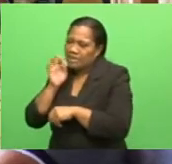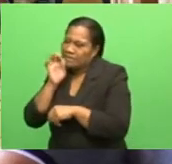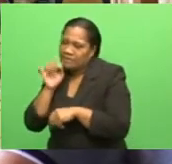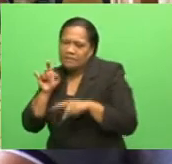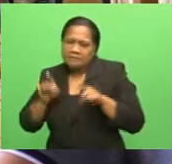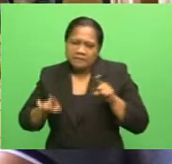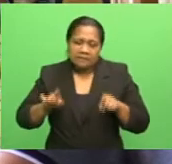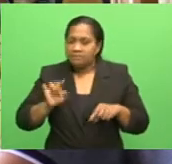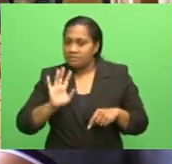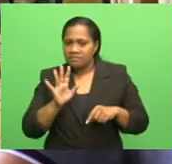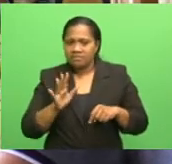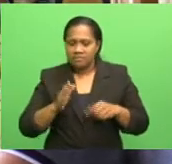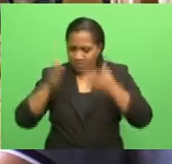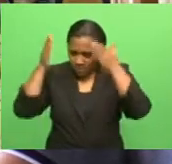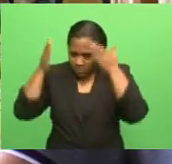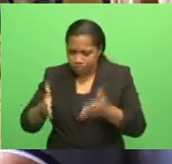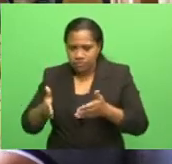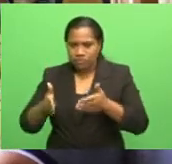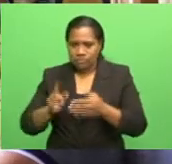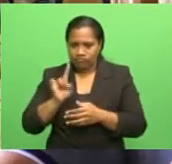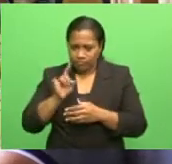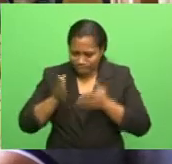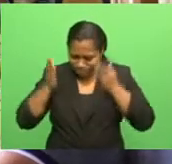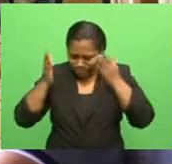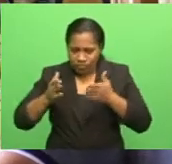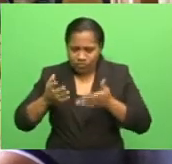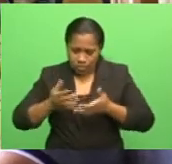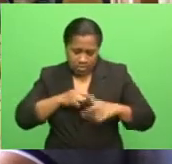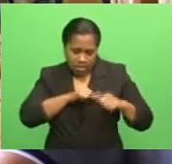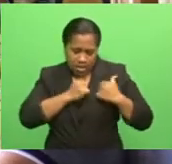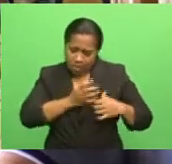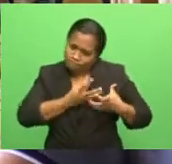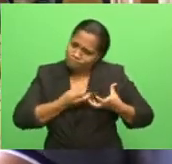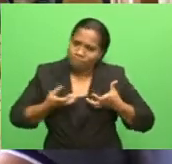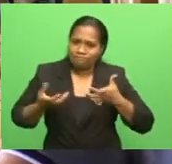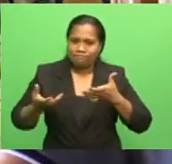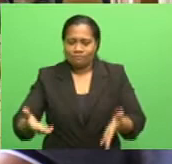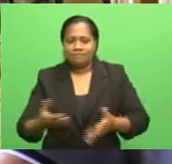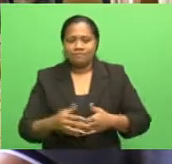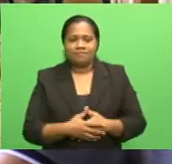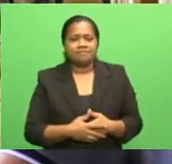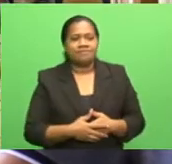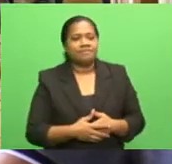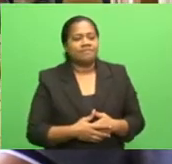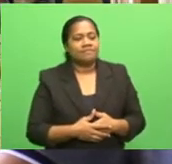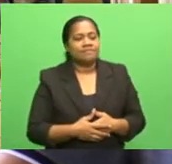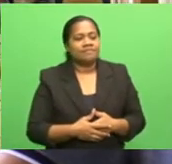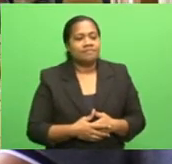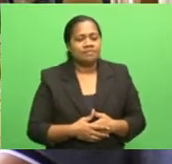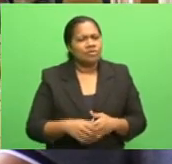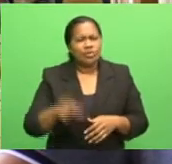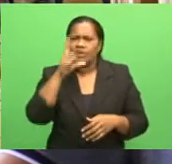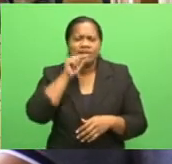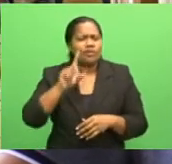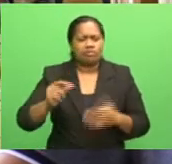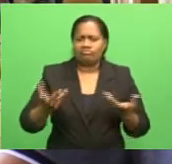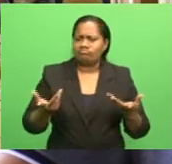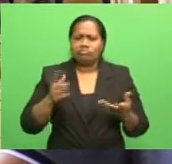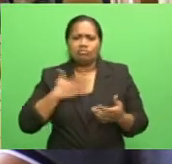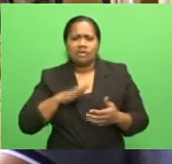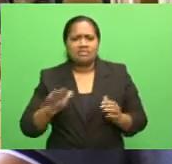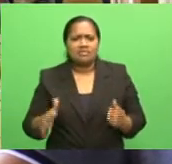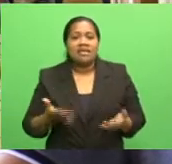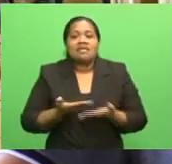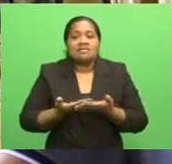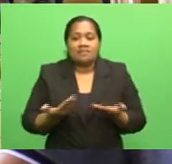OK? Medicine really is, you know, the world's your oyster, OK? And you can do whatever you want. And now